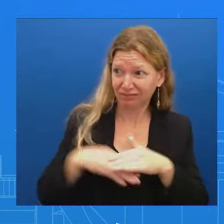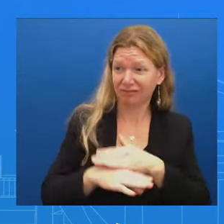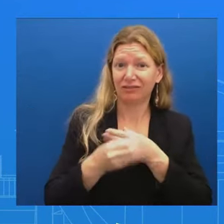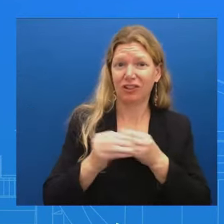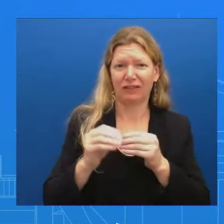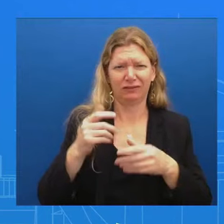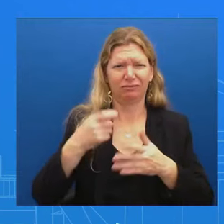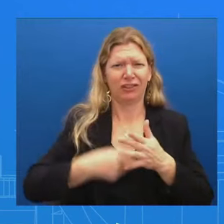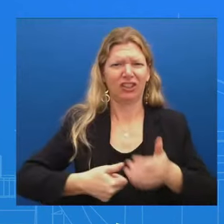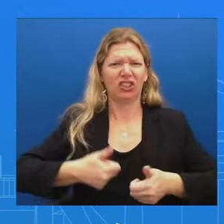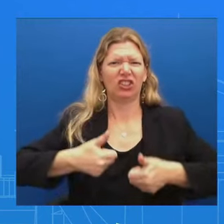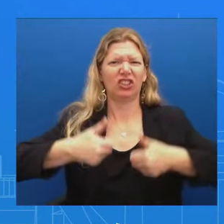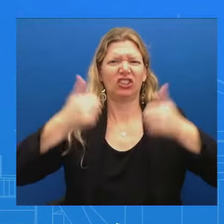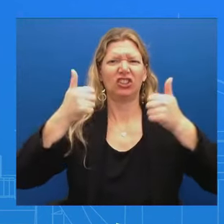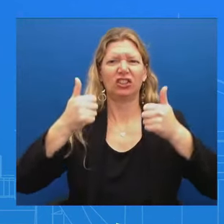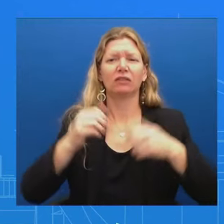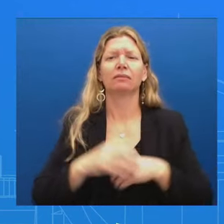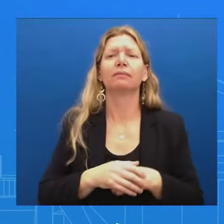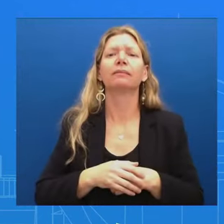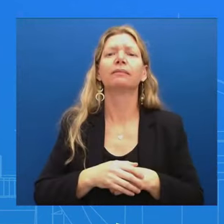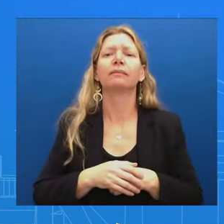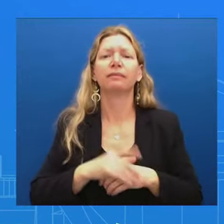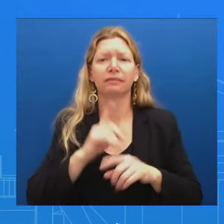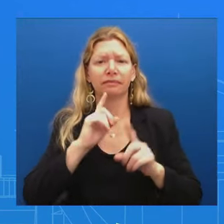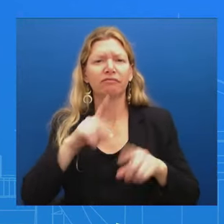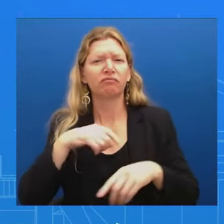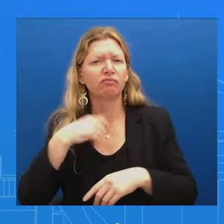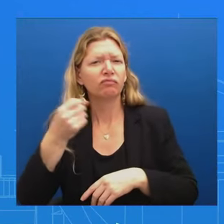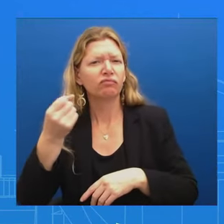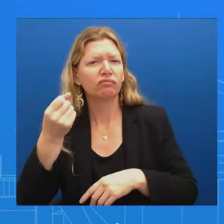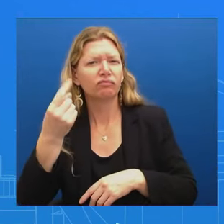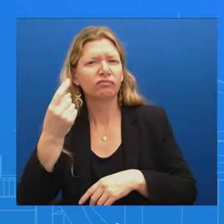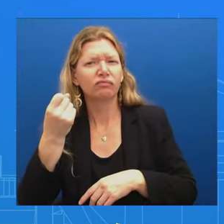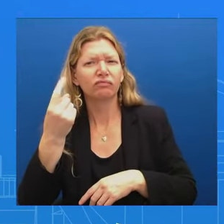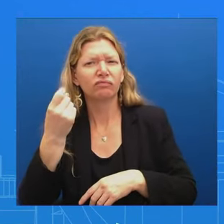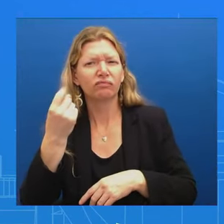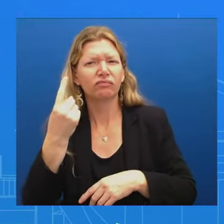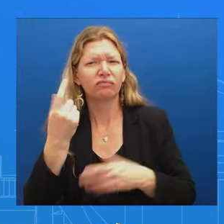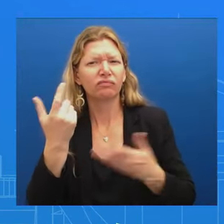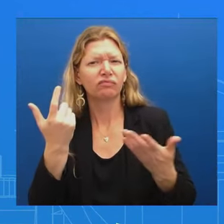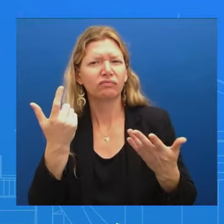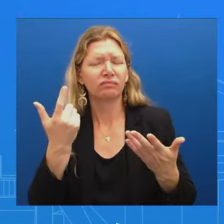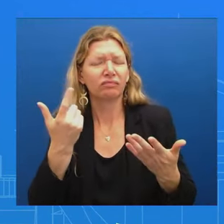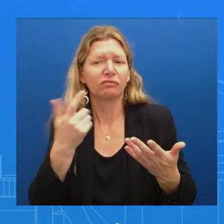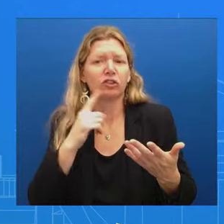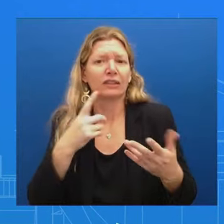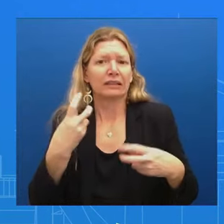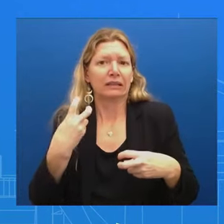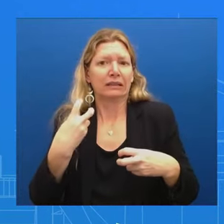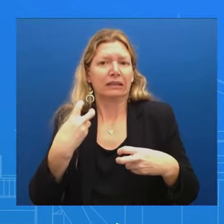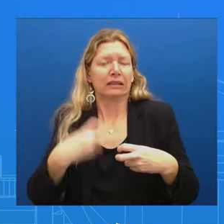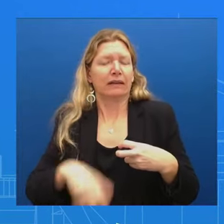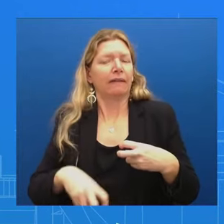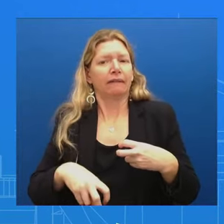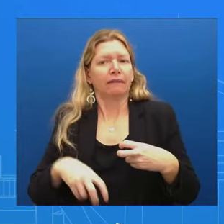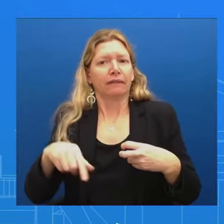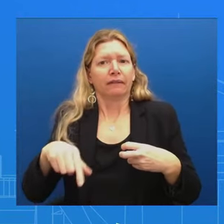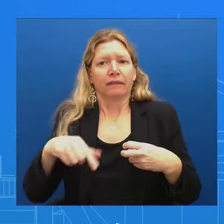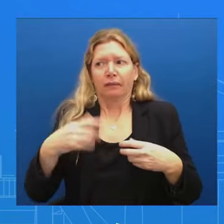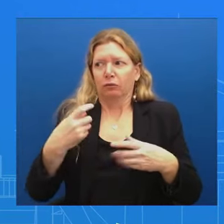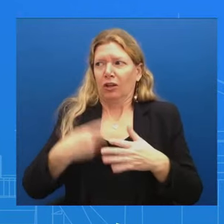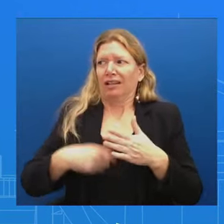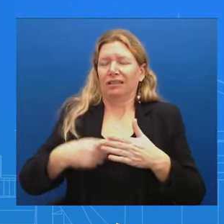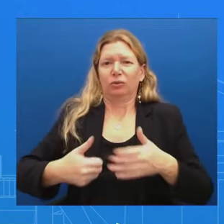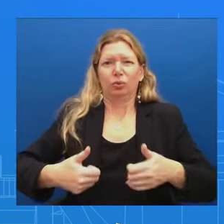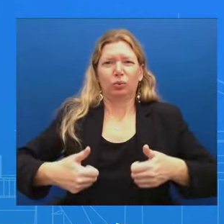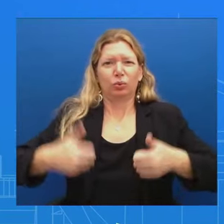a major concern For hardworking families We get that We get that That there are The prices are still, you know Kind of